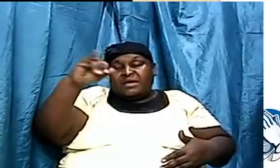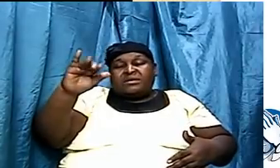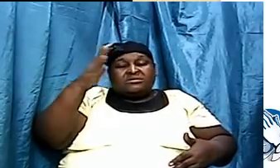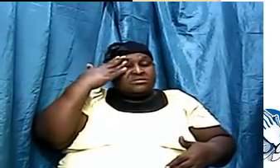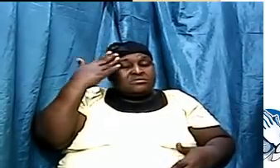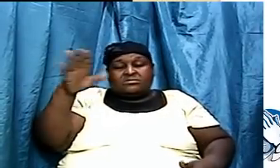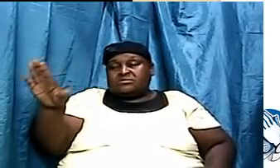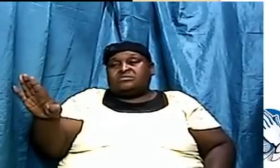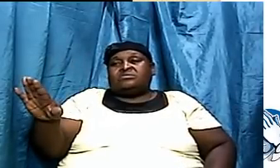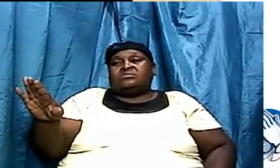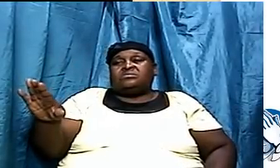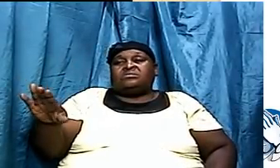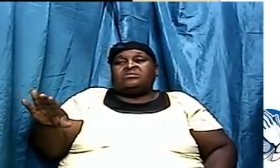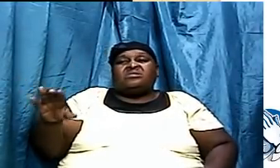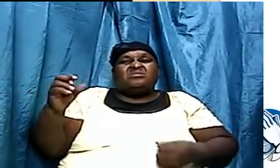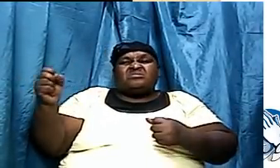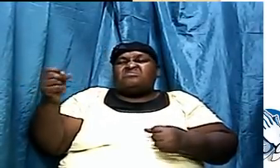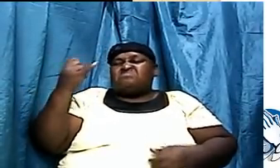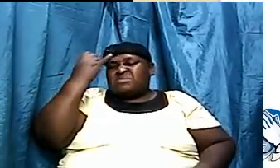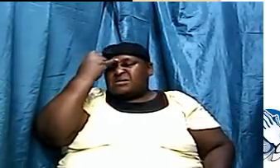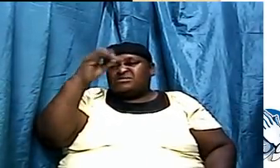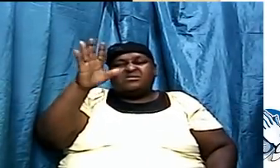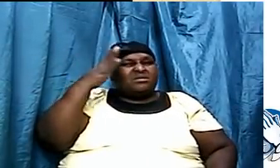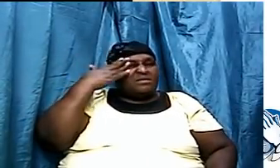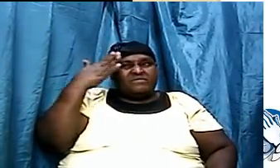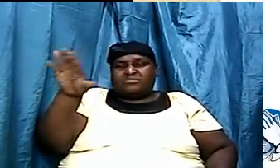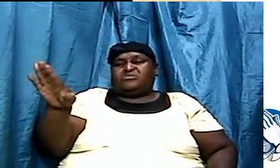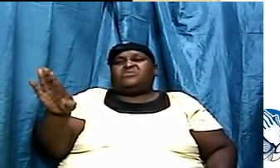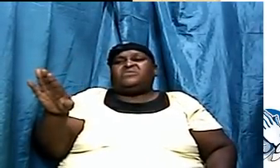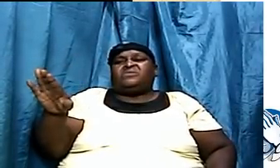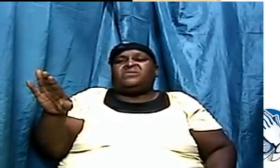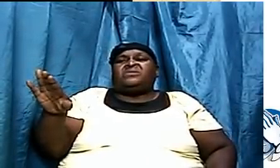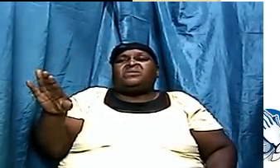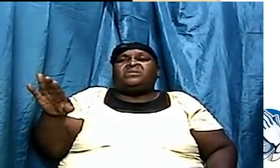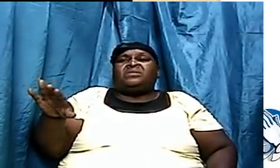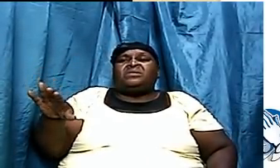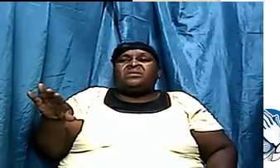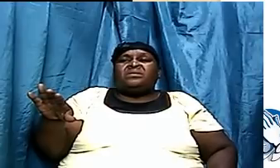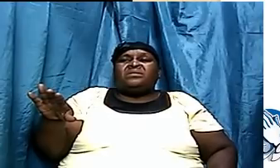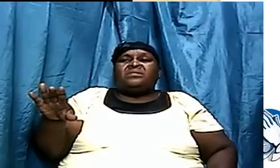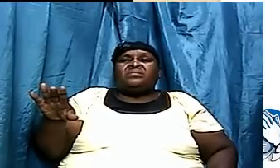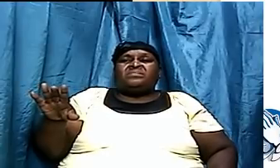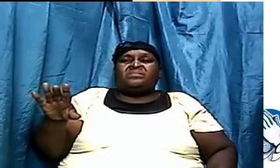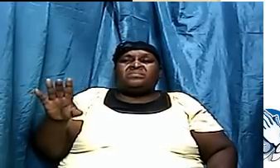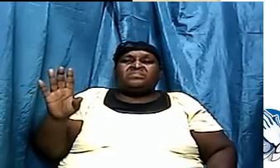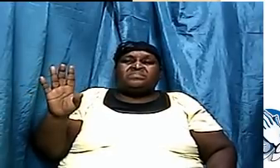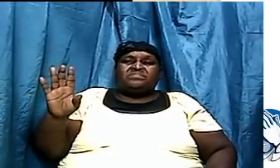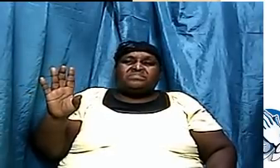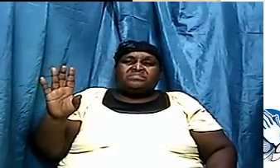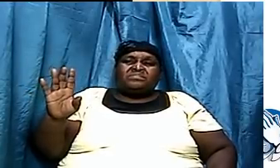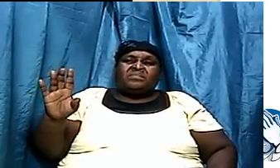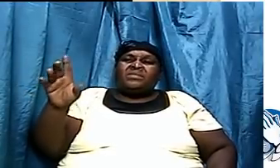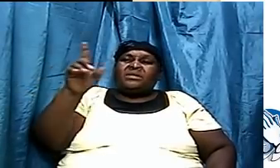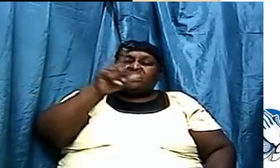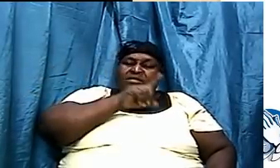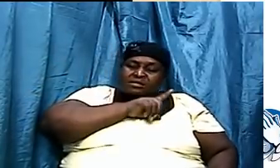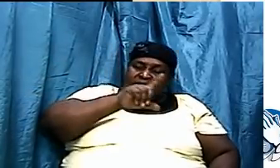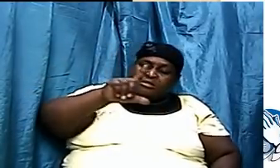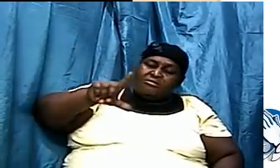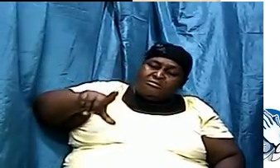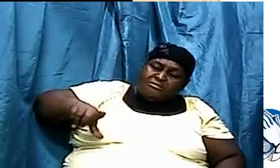I strongly believe that he probably didn't know. But guess what? The Lord,